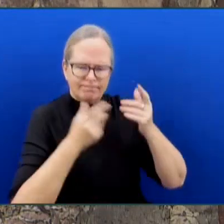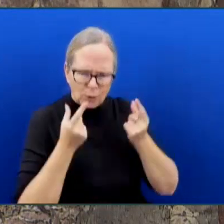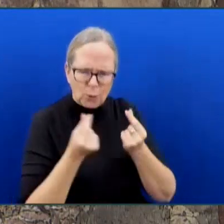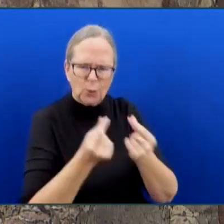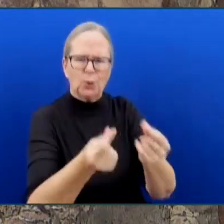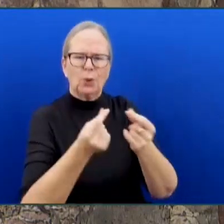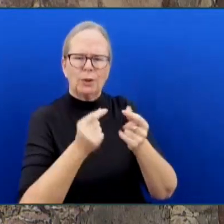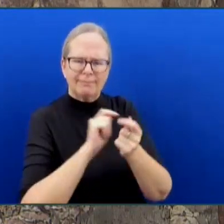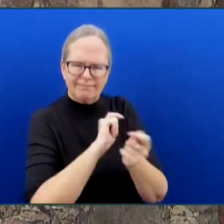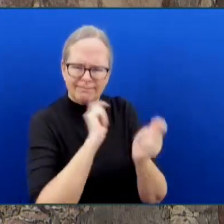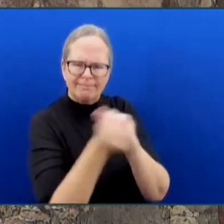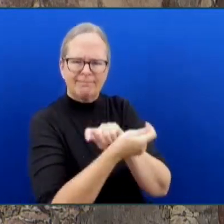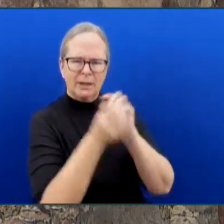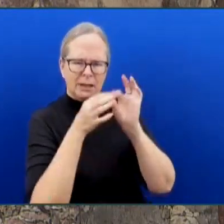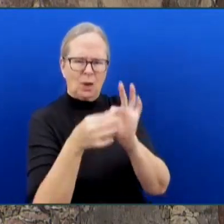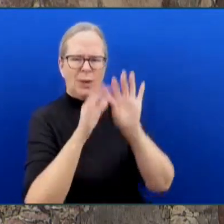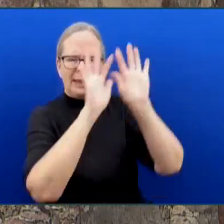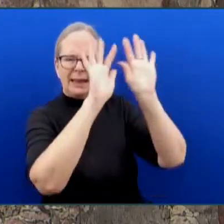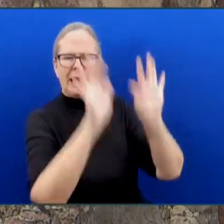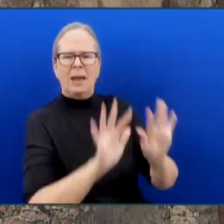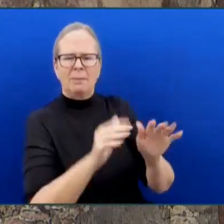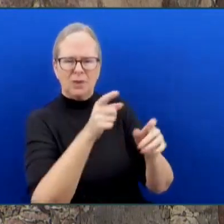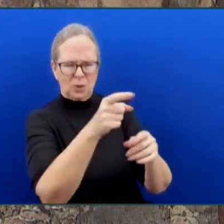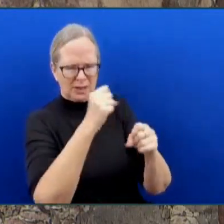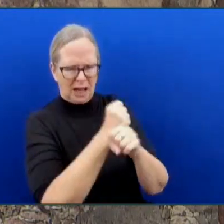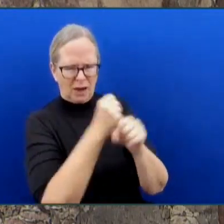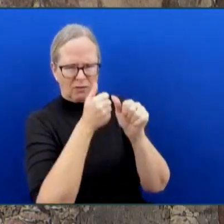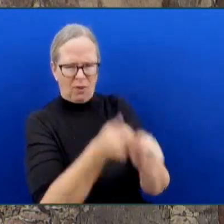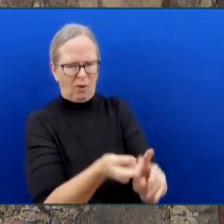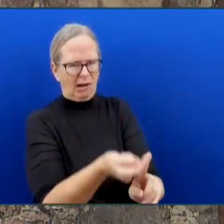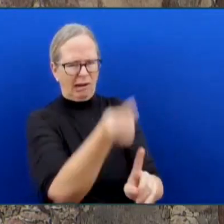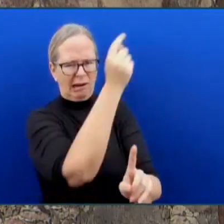that's what the opposition stands for, British Columbians deserve to know it.